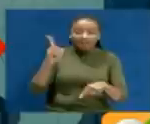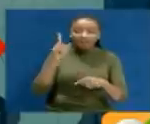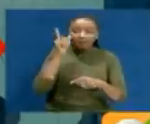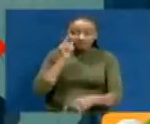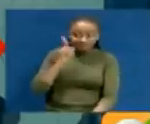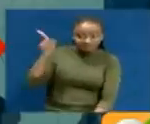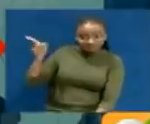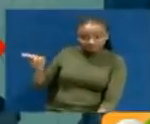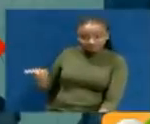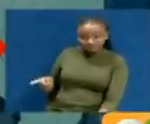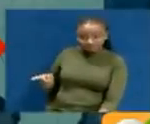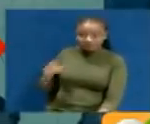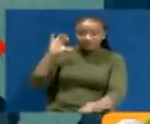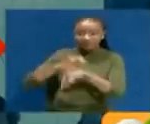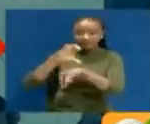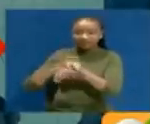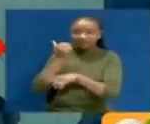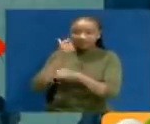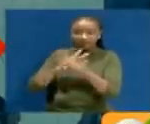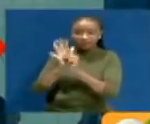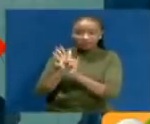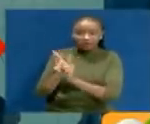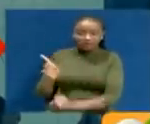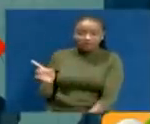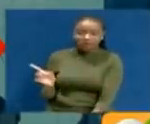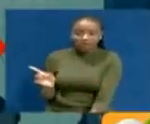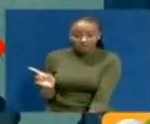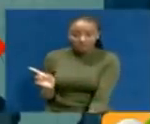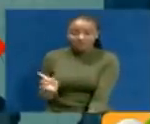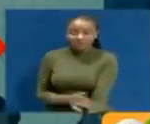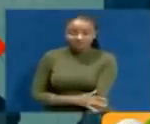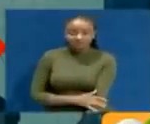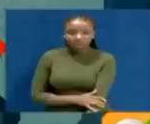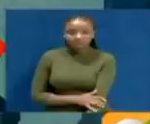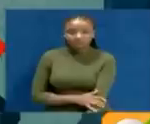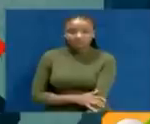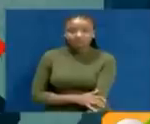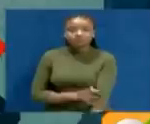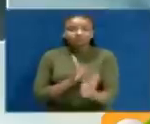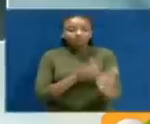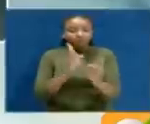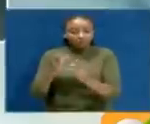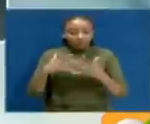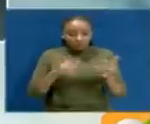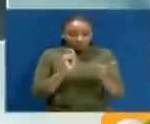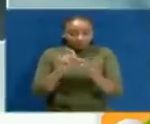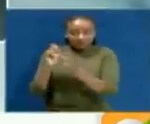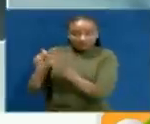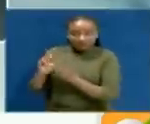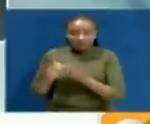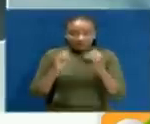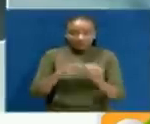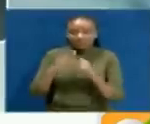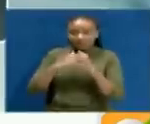Mombasa, Kiambu, Nakuru and Wasingishu having the highest burden. The average test positivity rate standing at